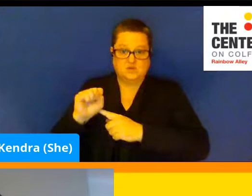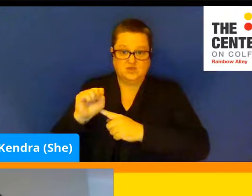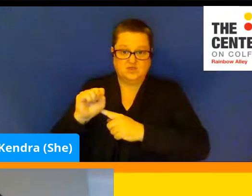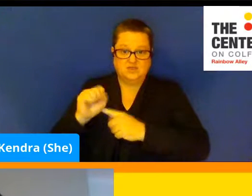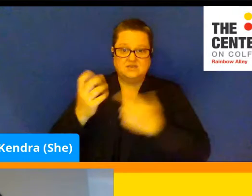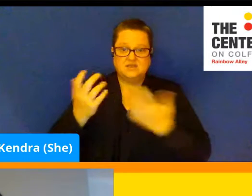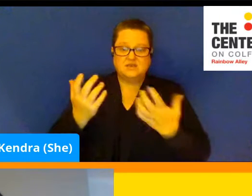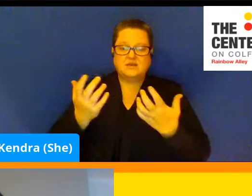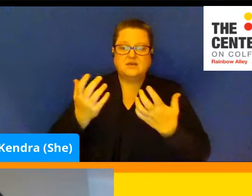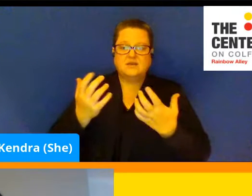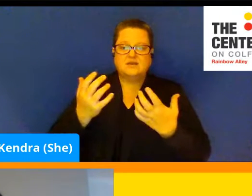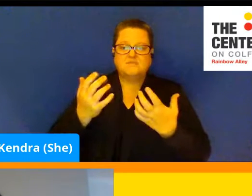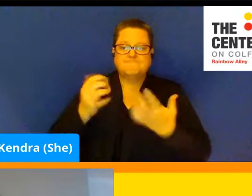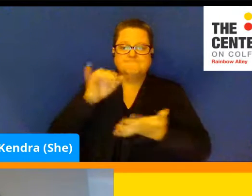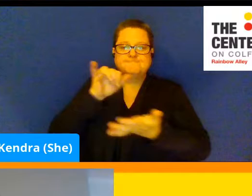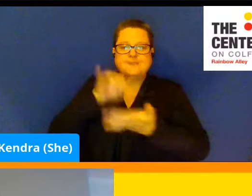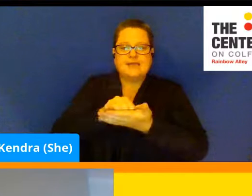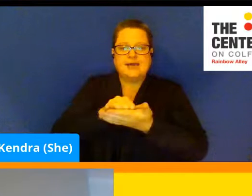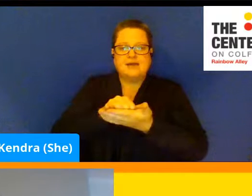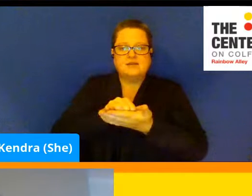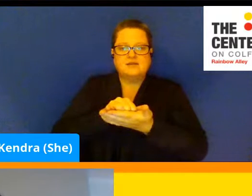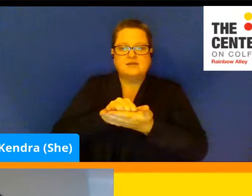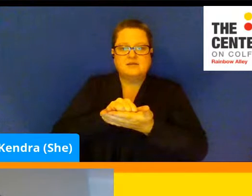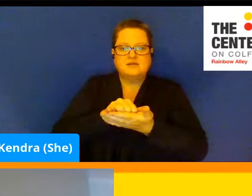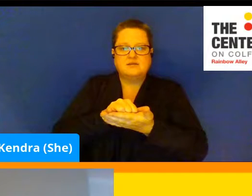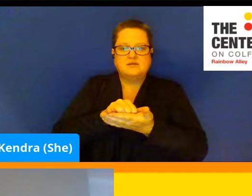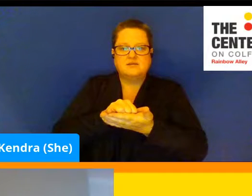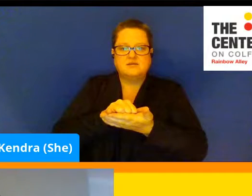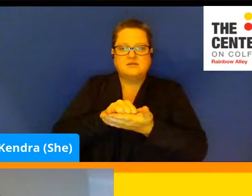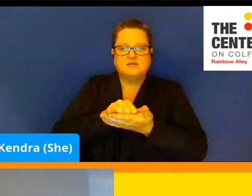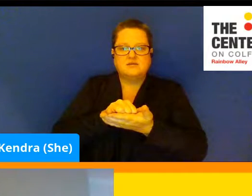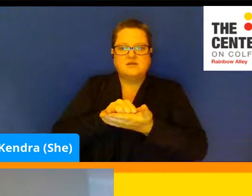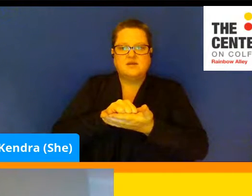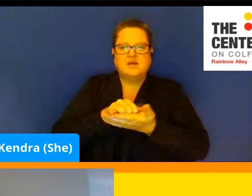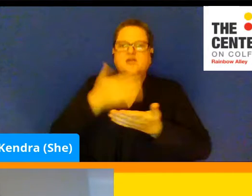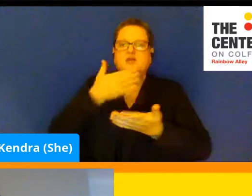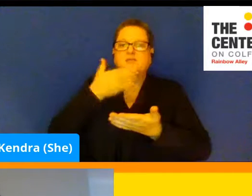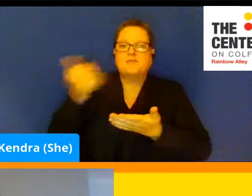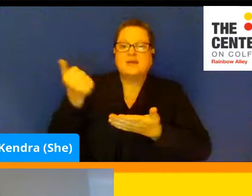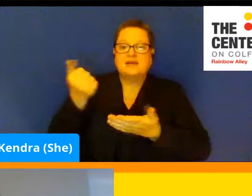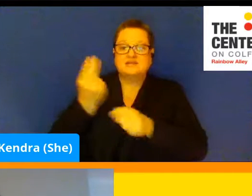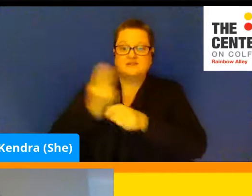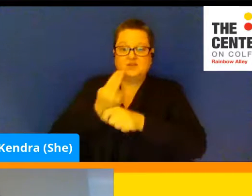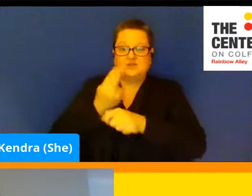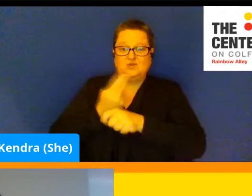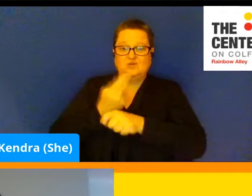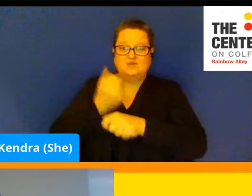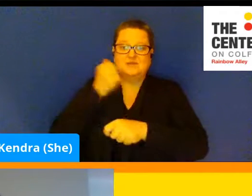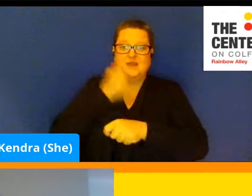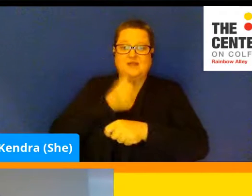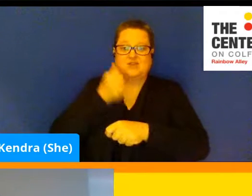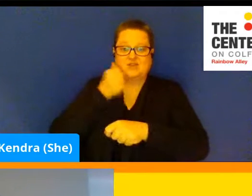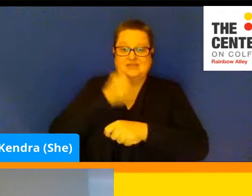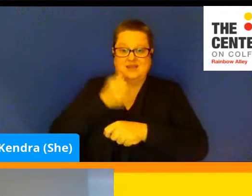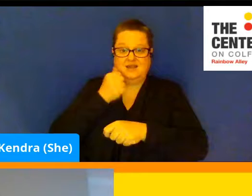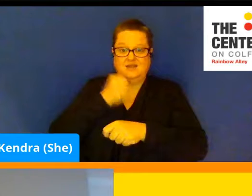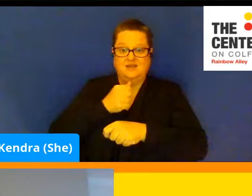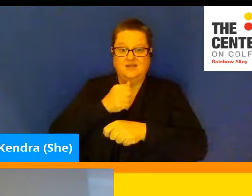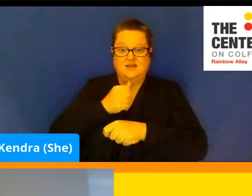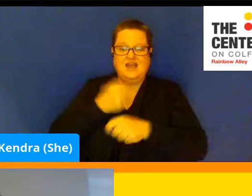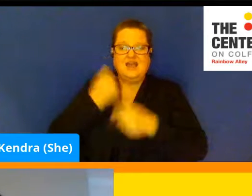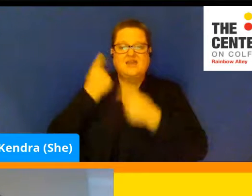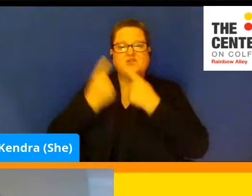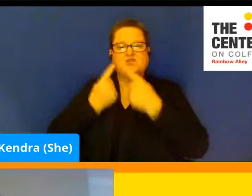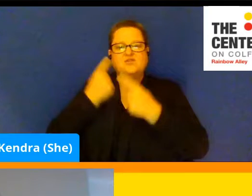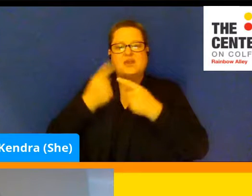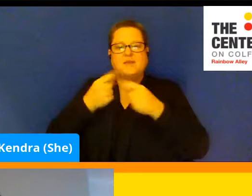that they're best when you work them in every day. If you think about riding your bike